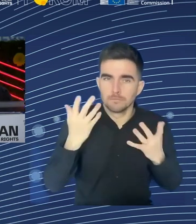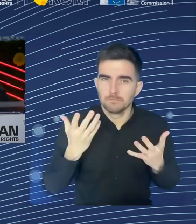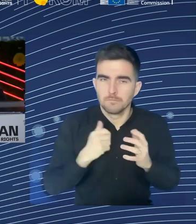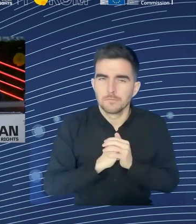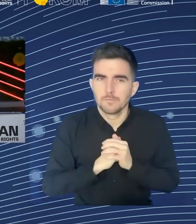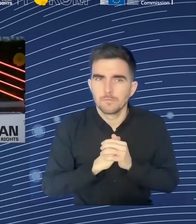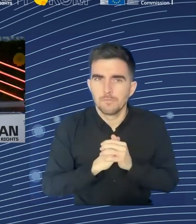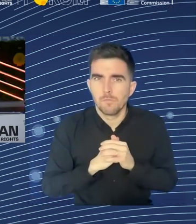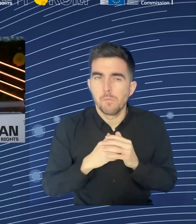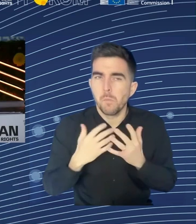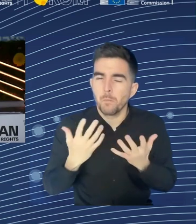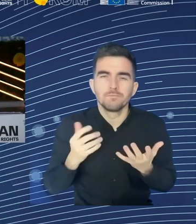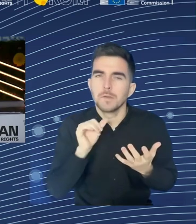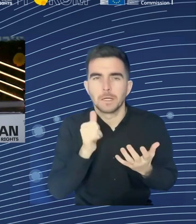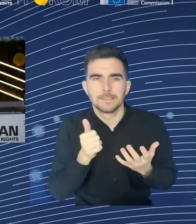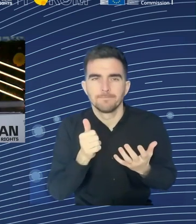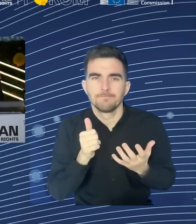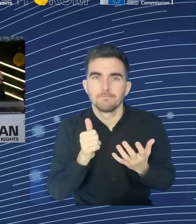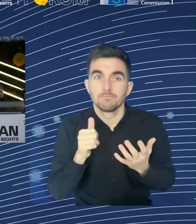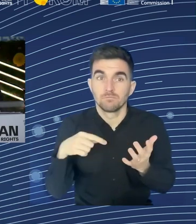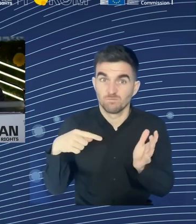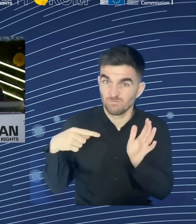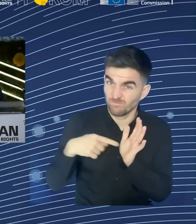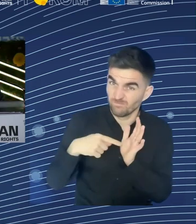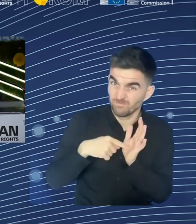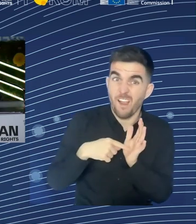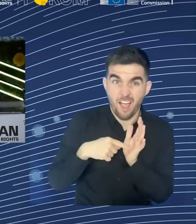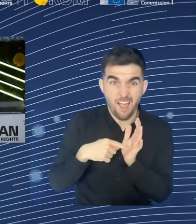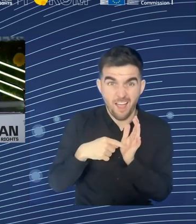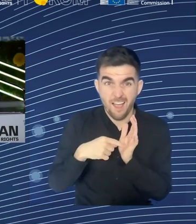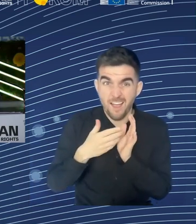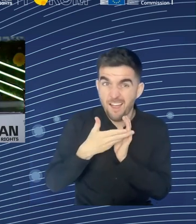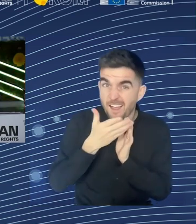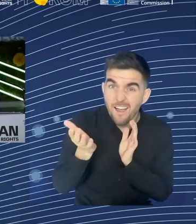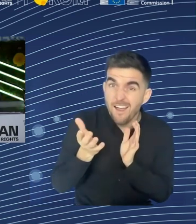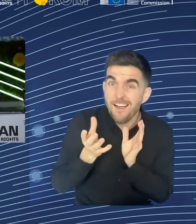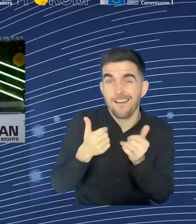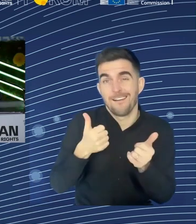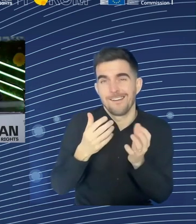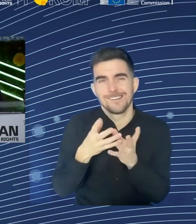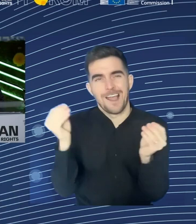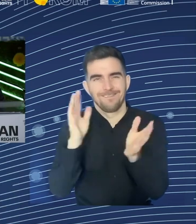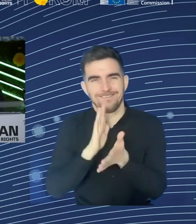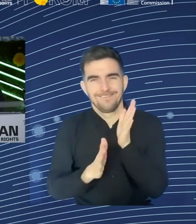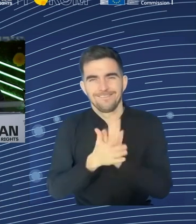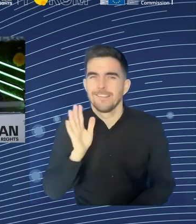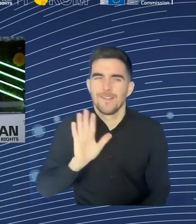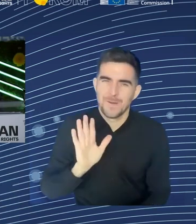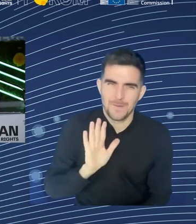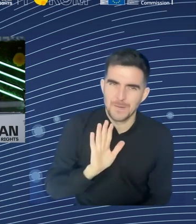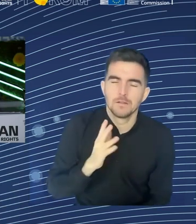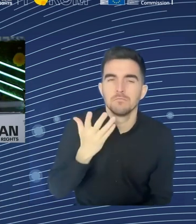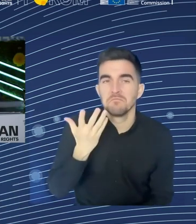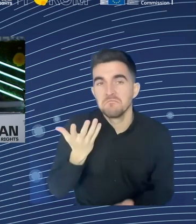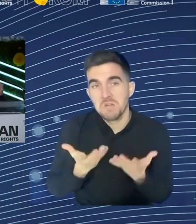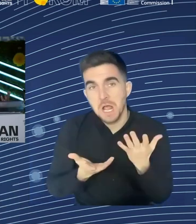the care sector, as well as the service needs in the care sector and the shortages. Now, what I've not mentioned